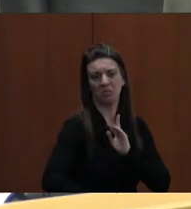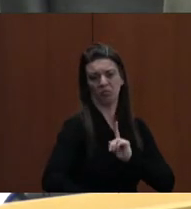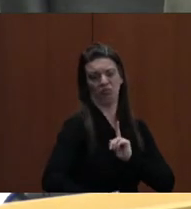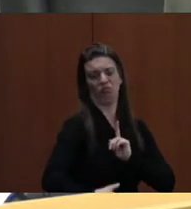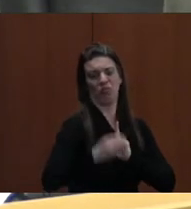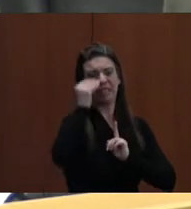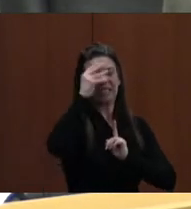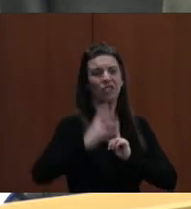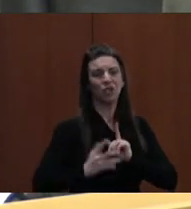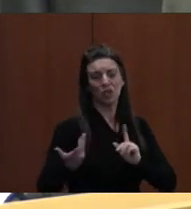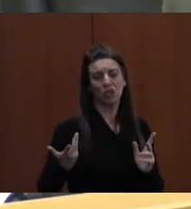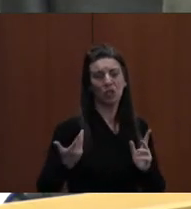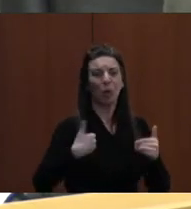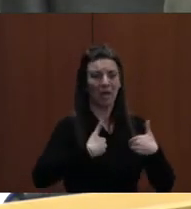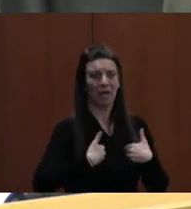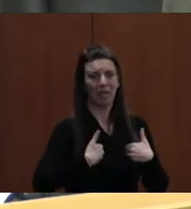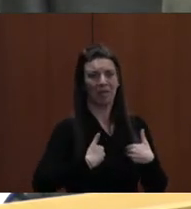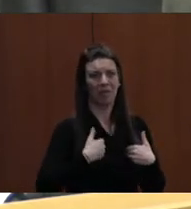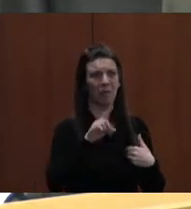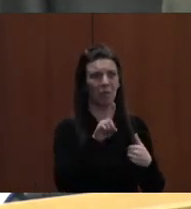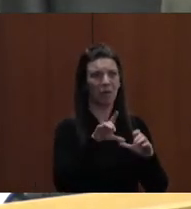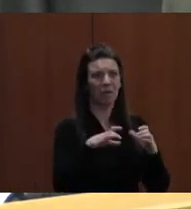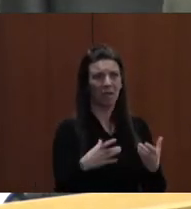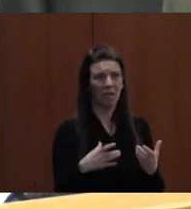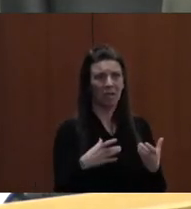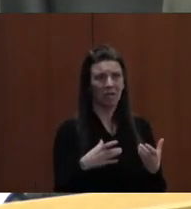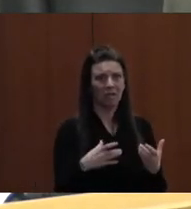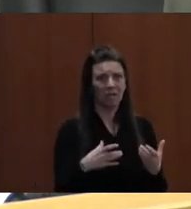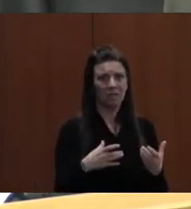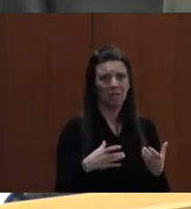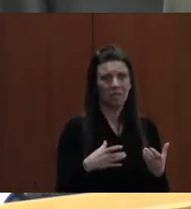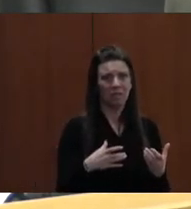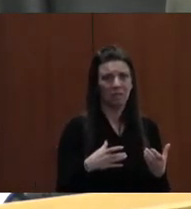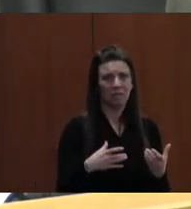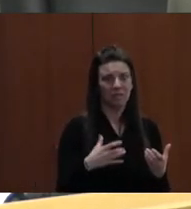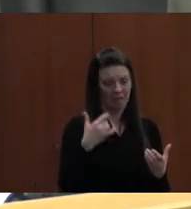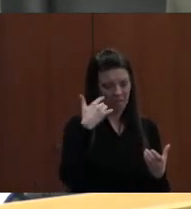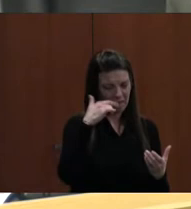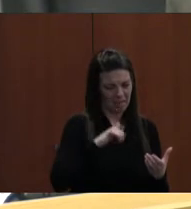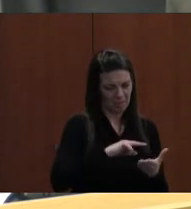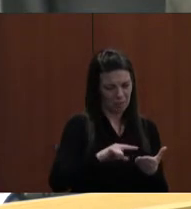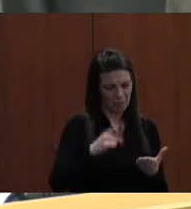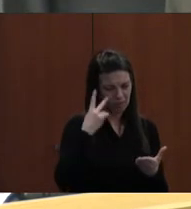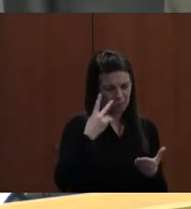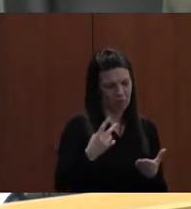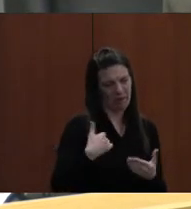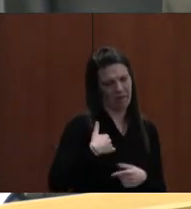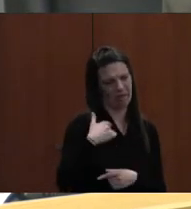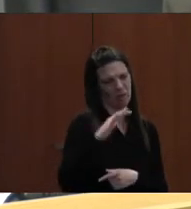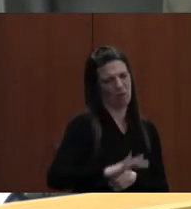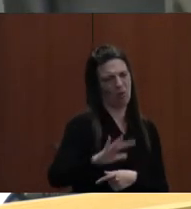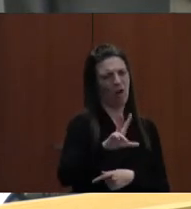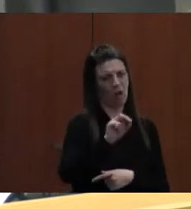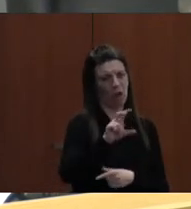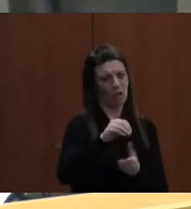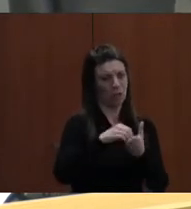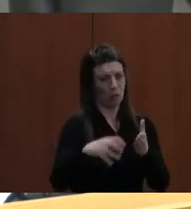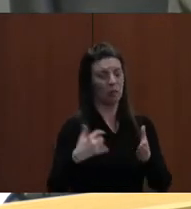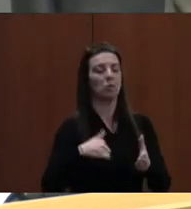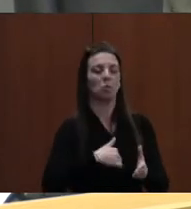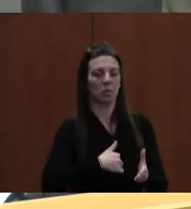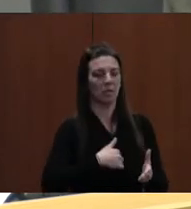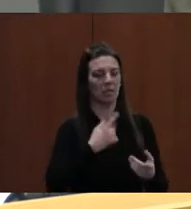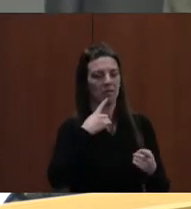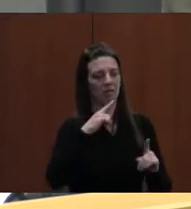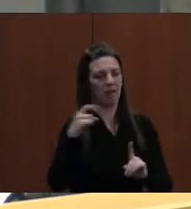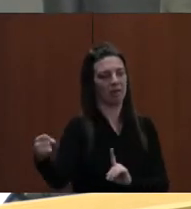I think we have one class, I can think of a school that was in this week, that has a class with 30 couple in the classroom. We hired an IA. We finally were able